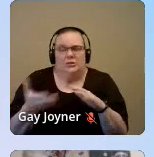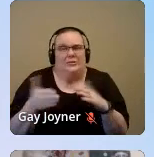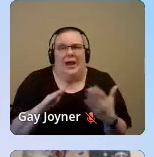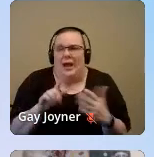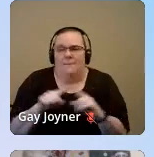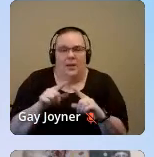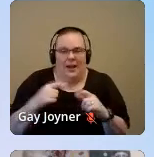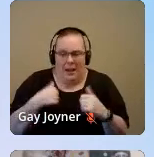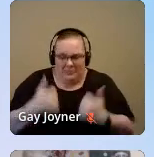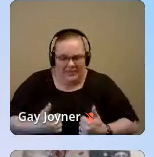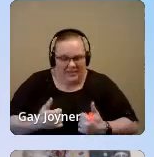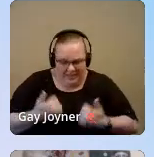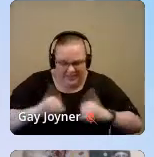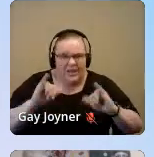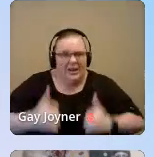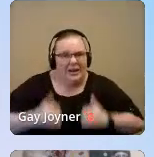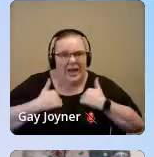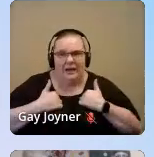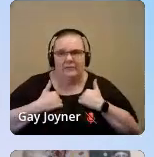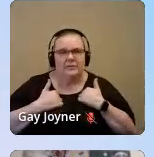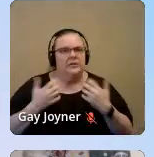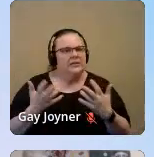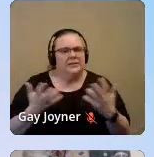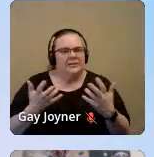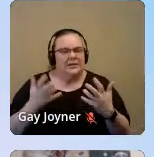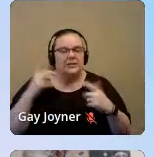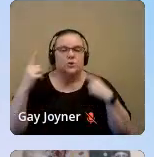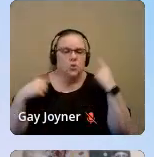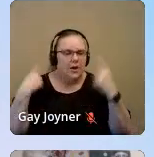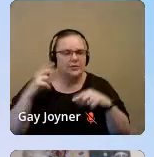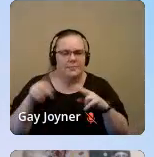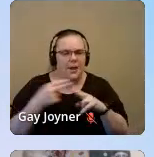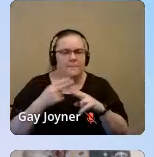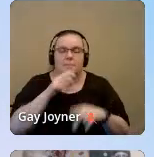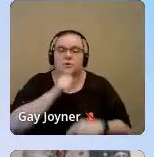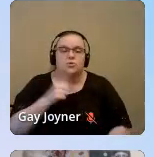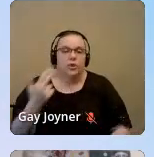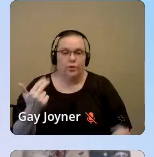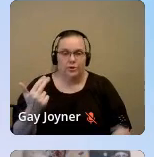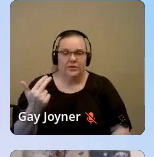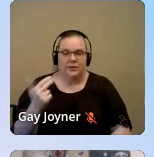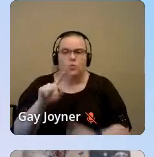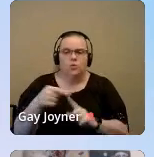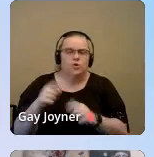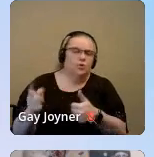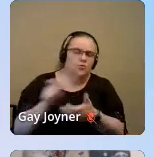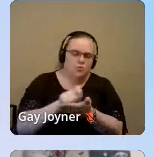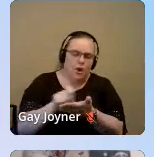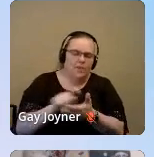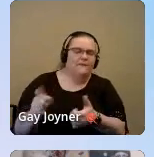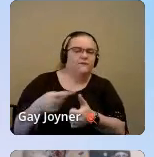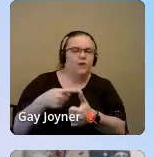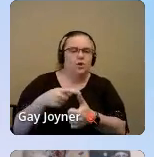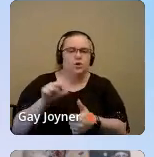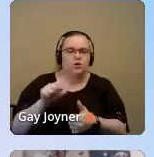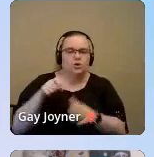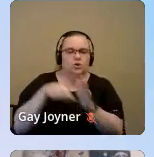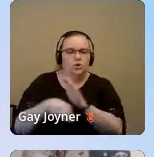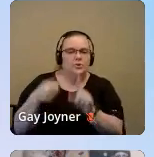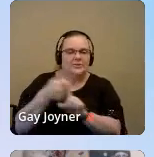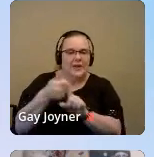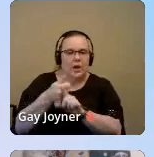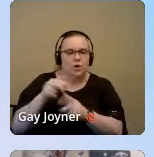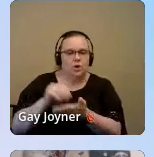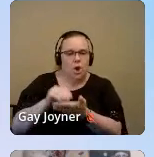there is something crazy about that. She was 13 when she wrote the first suicide note. It was on a post-it. She wasn't crazy,